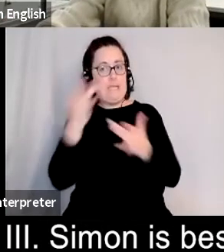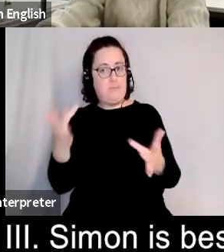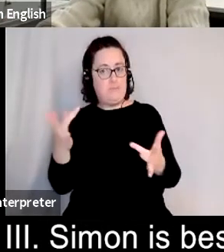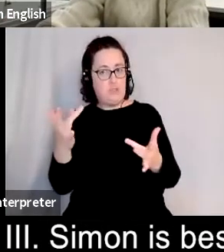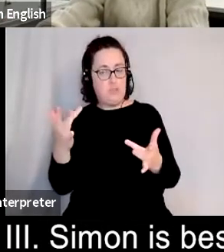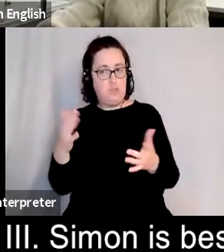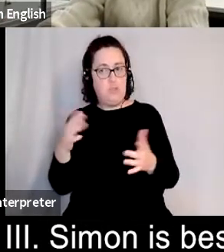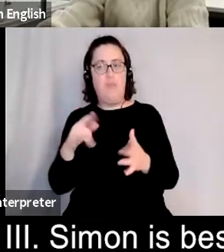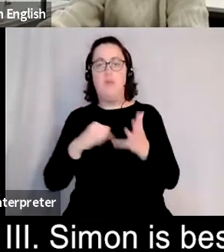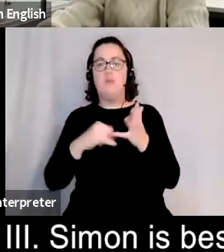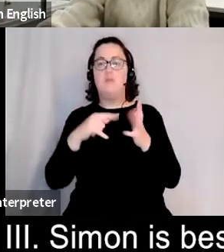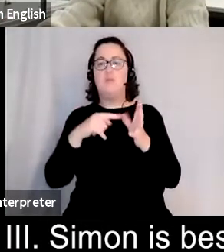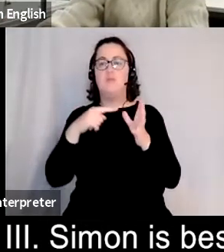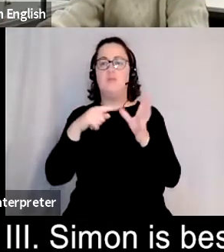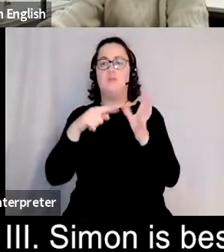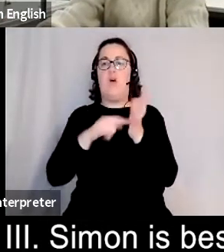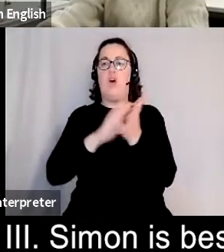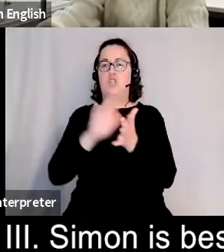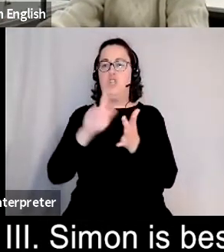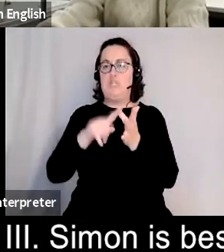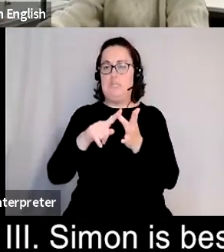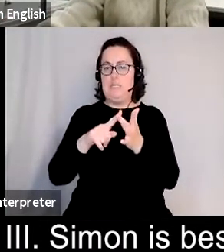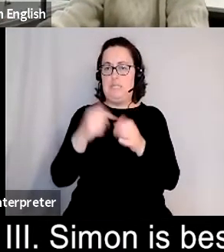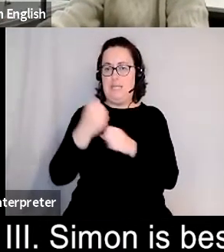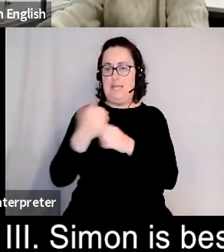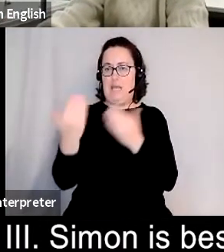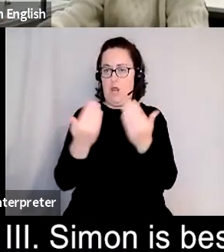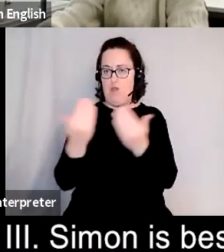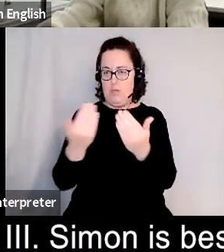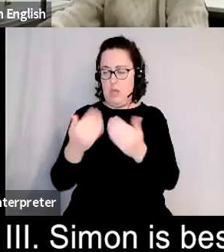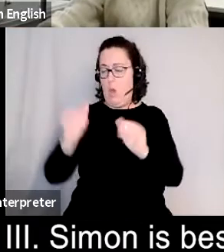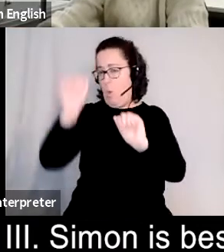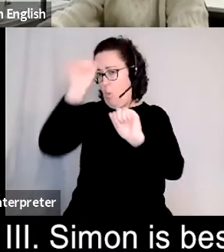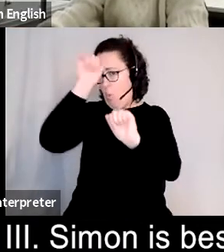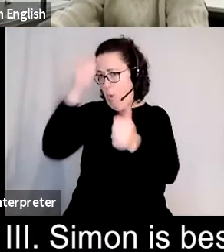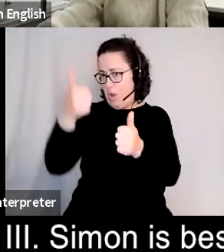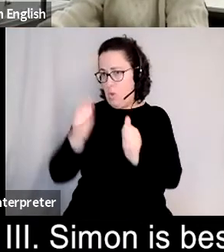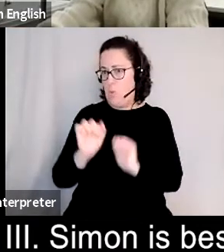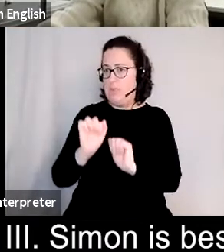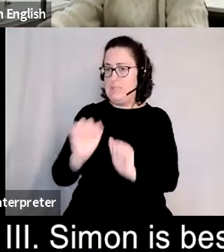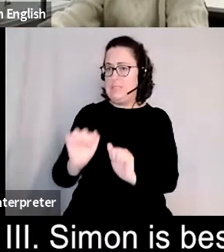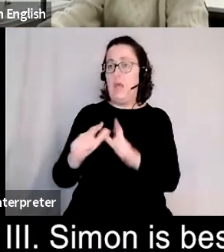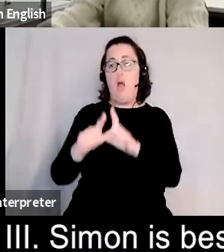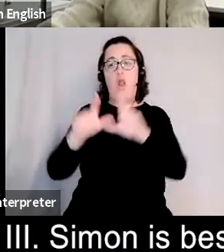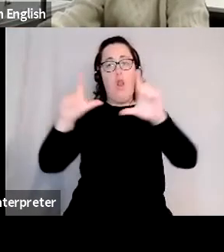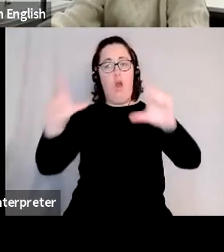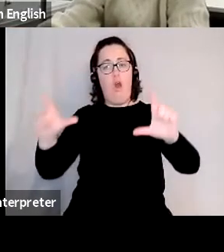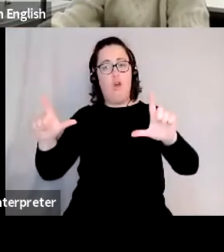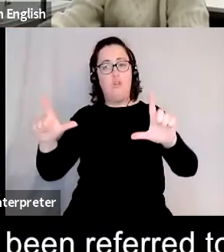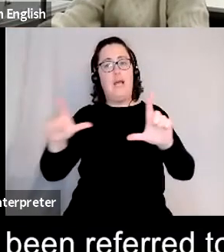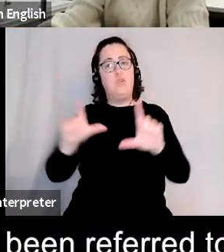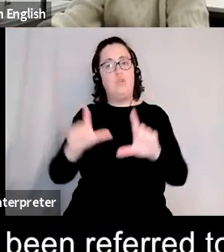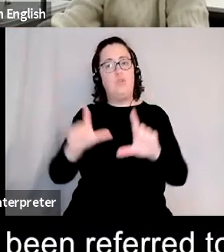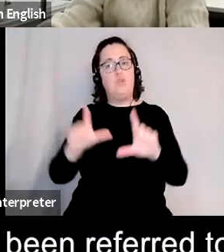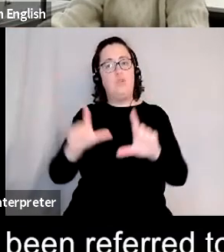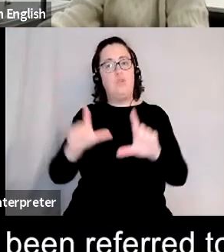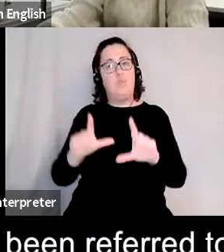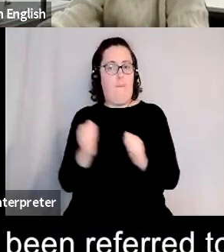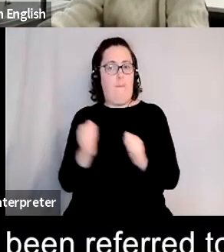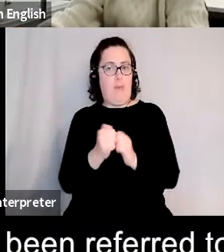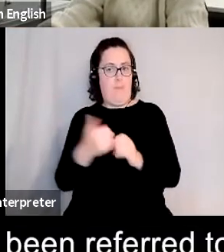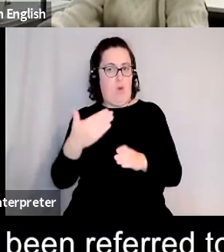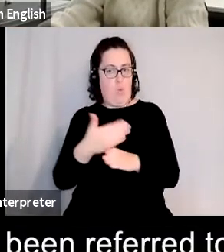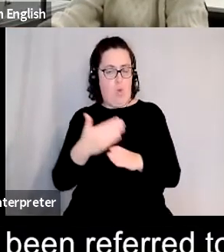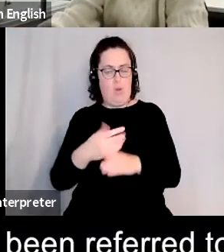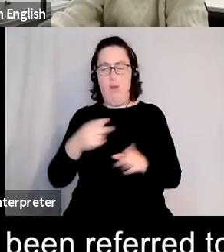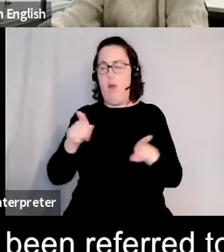young british art three simon is best known for his large and small scale works on paper which have been referred to